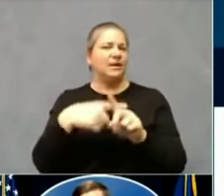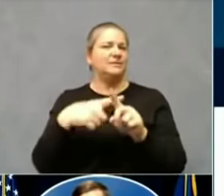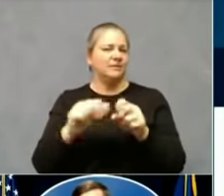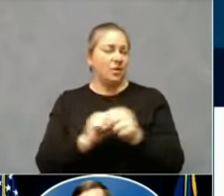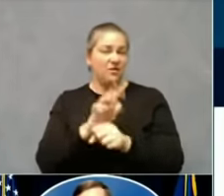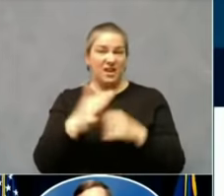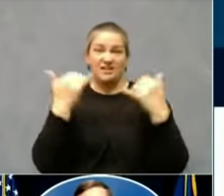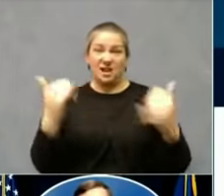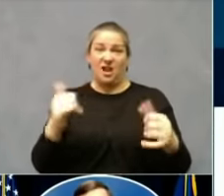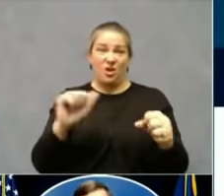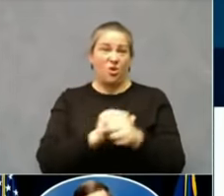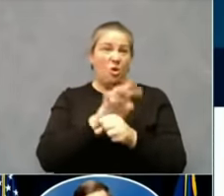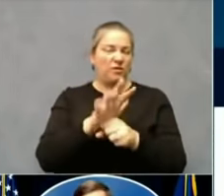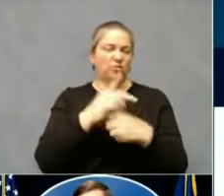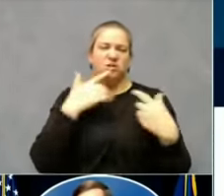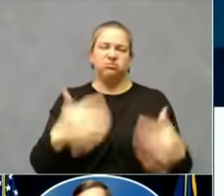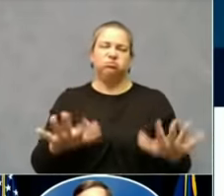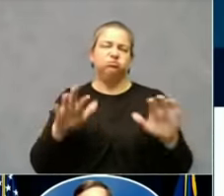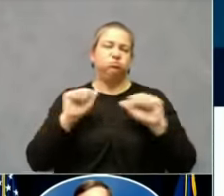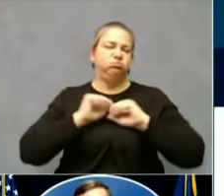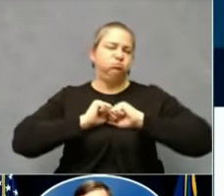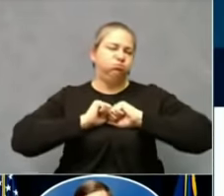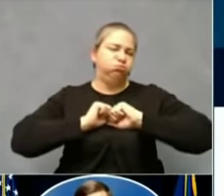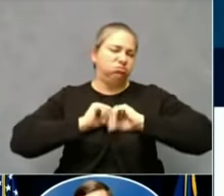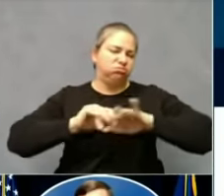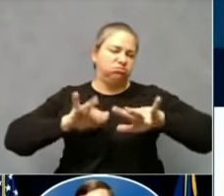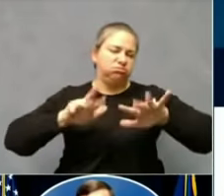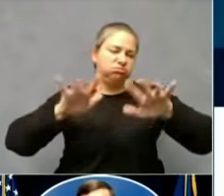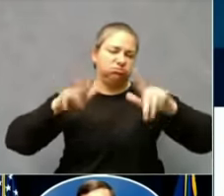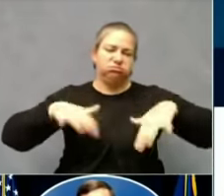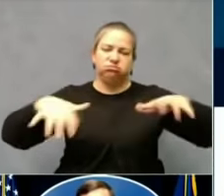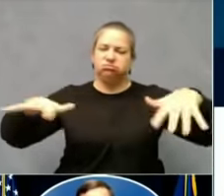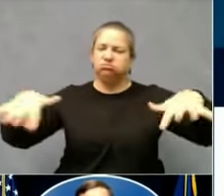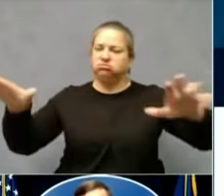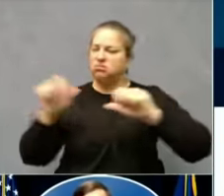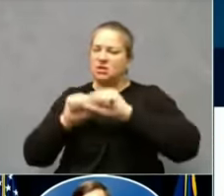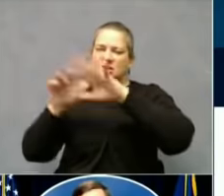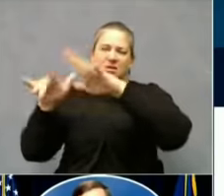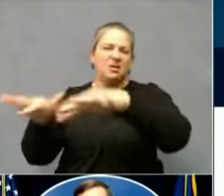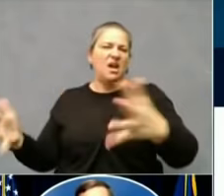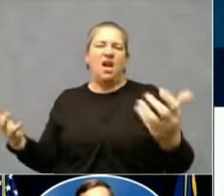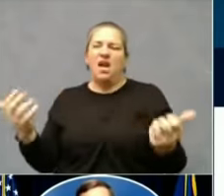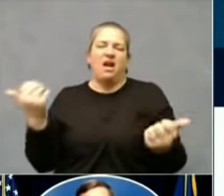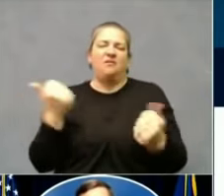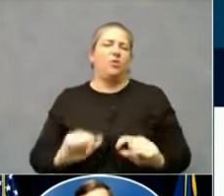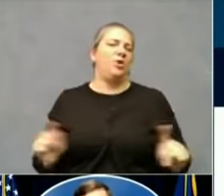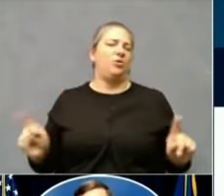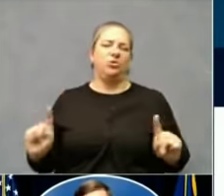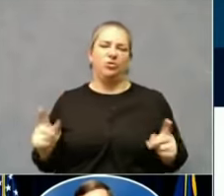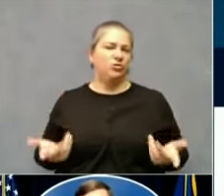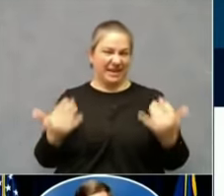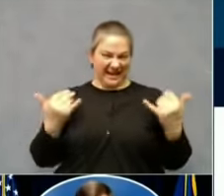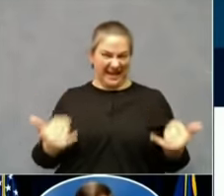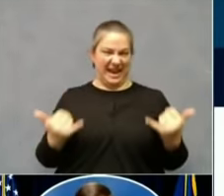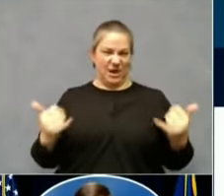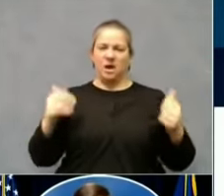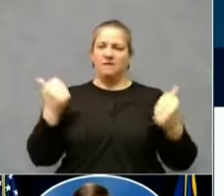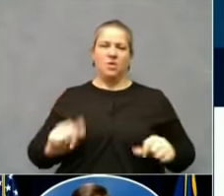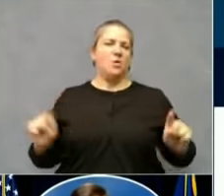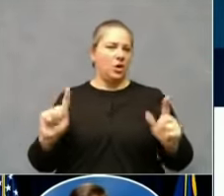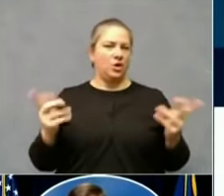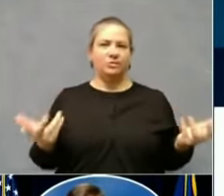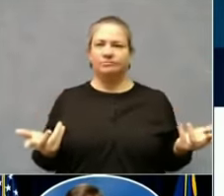overwhelms any area and all of our defenses. That's where we are. That's why we're having to take